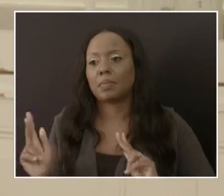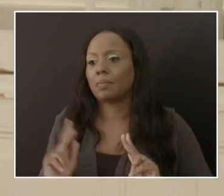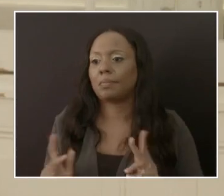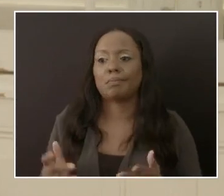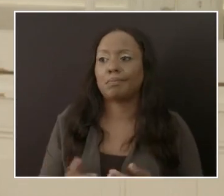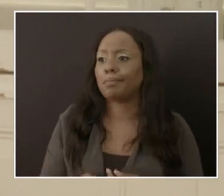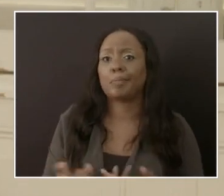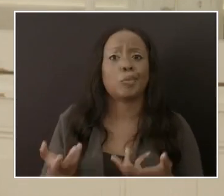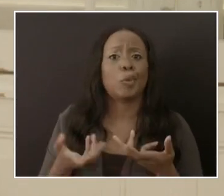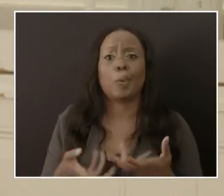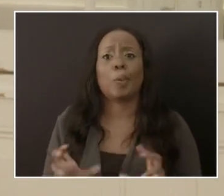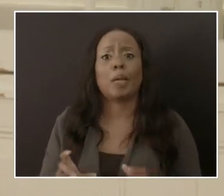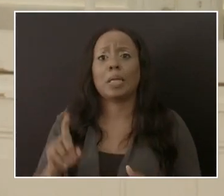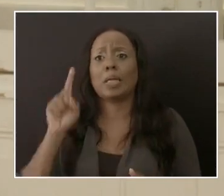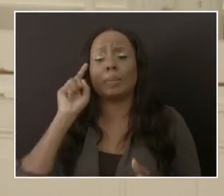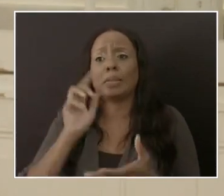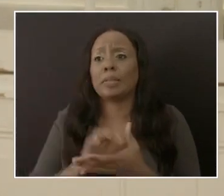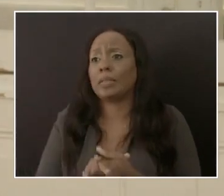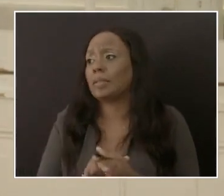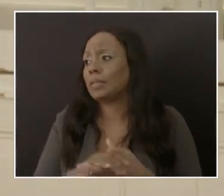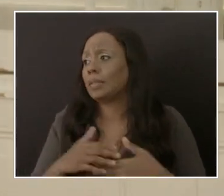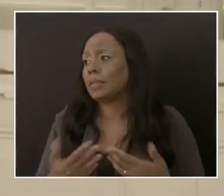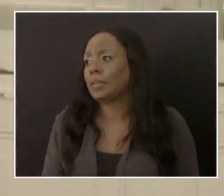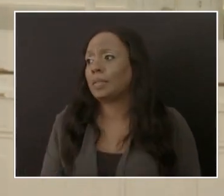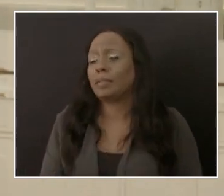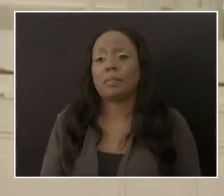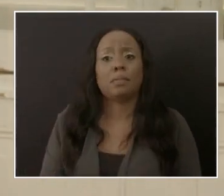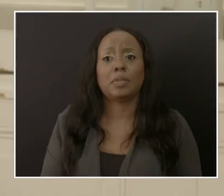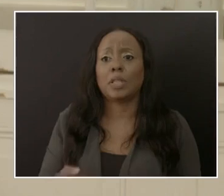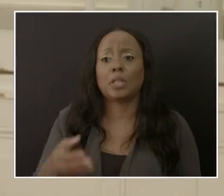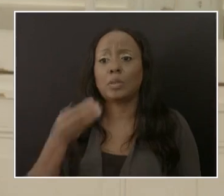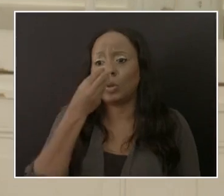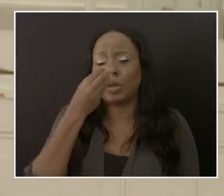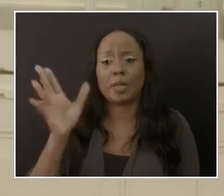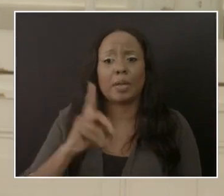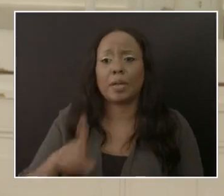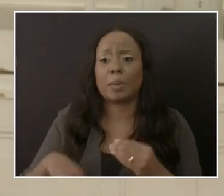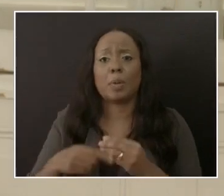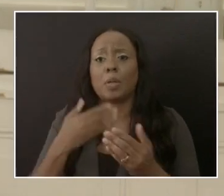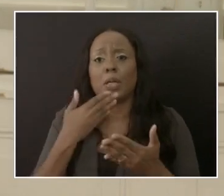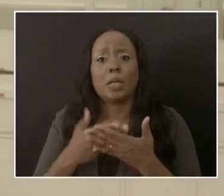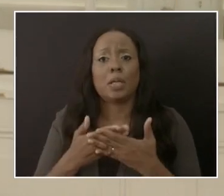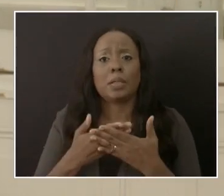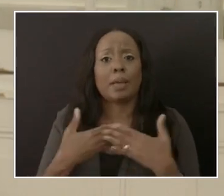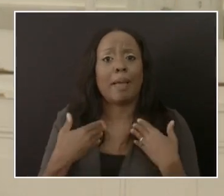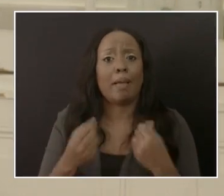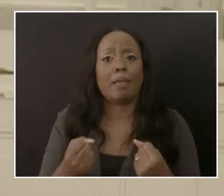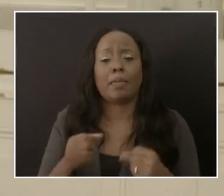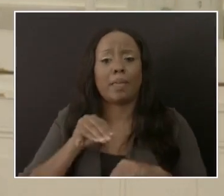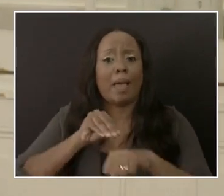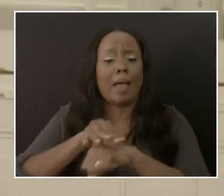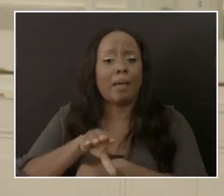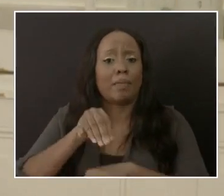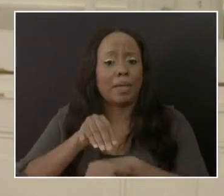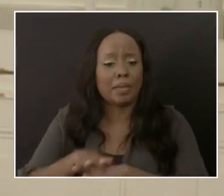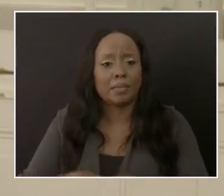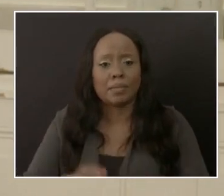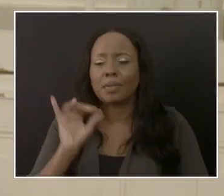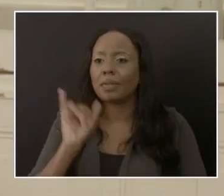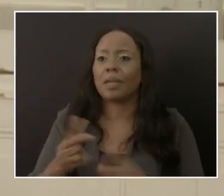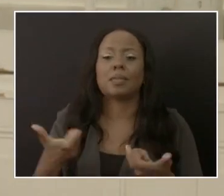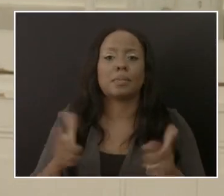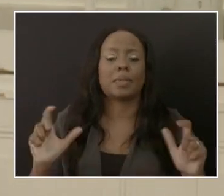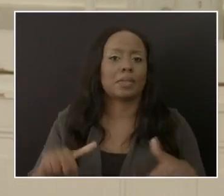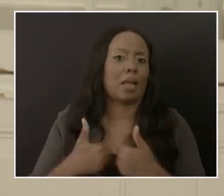heed what I term to be good public health advice. And that is our greatest challenge.